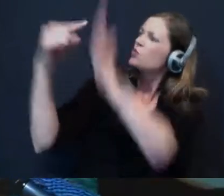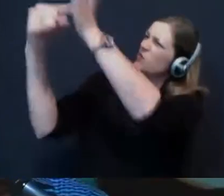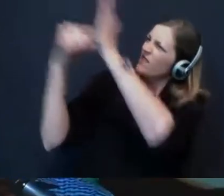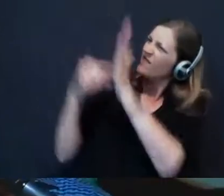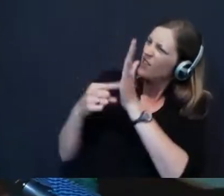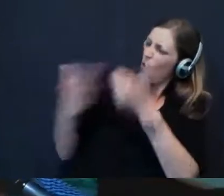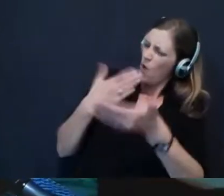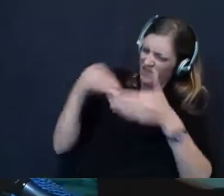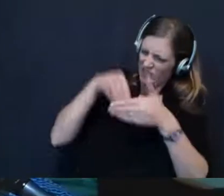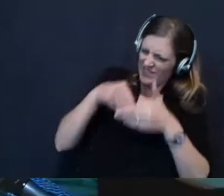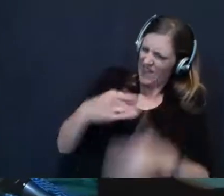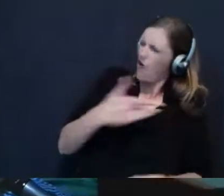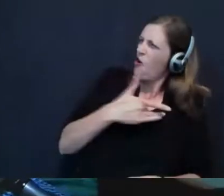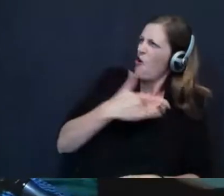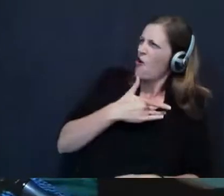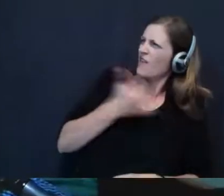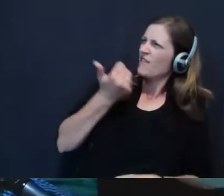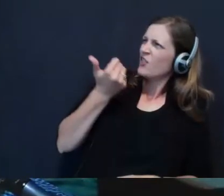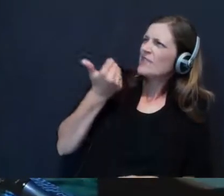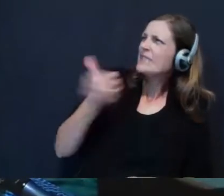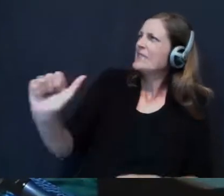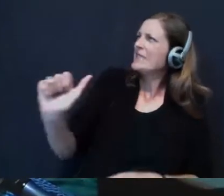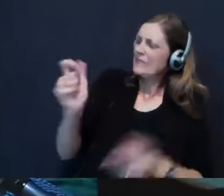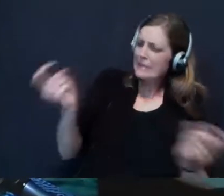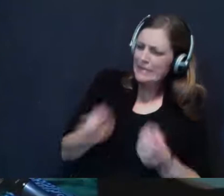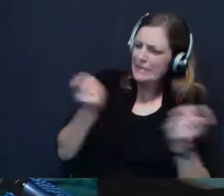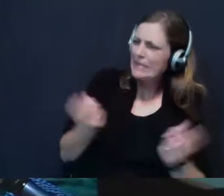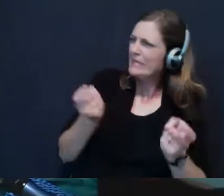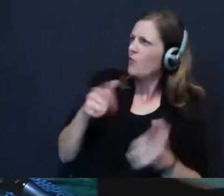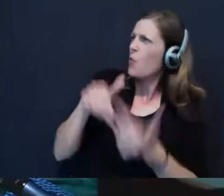in our hearts, to see if there's any sinful way inside of us.